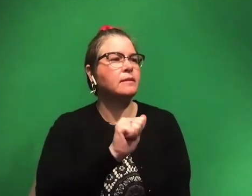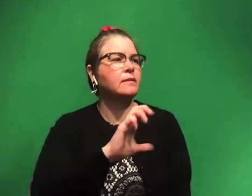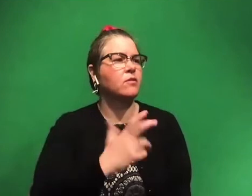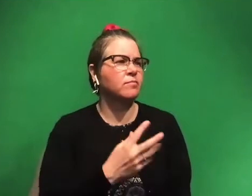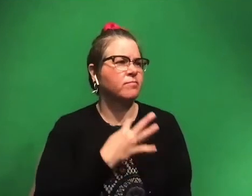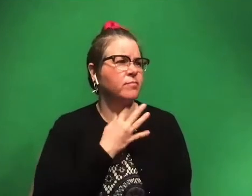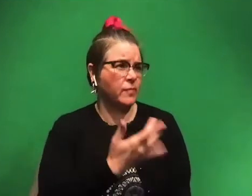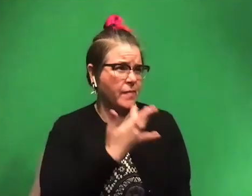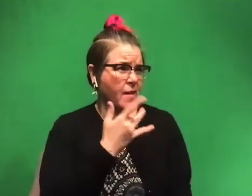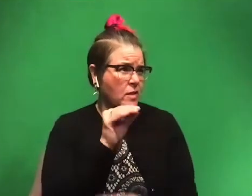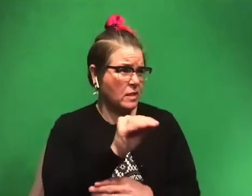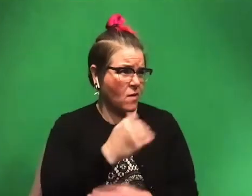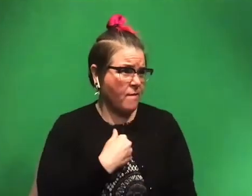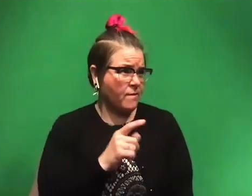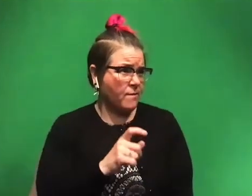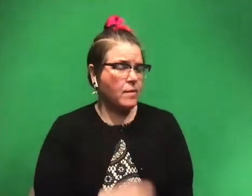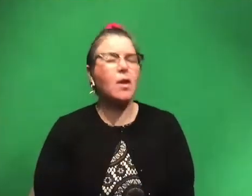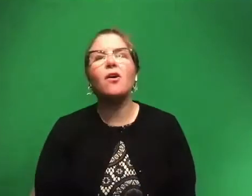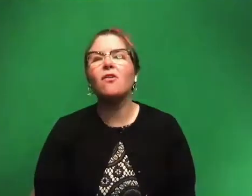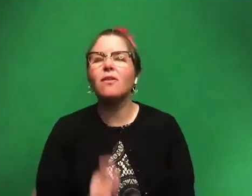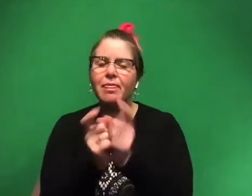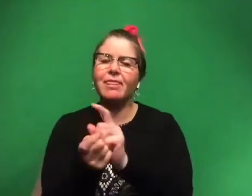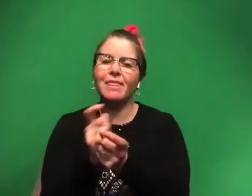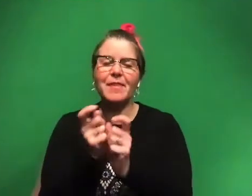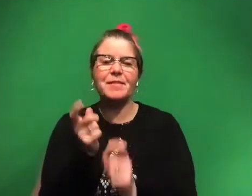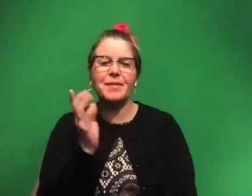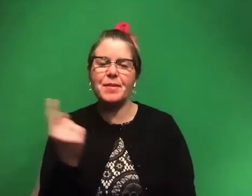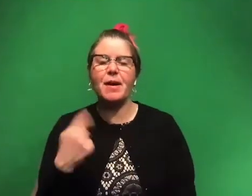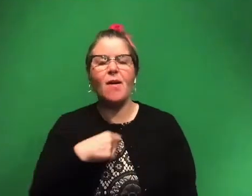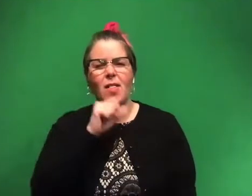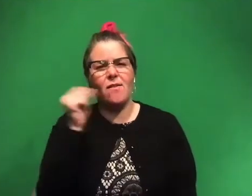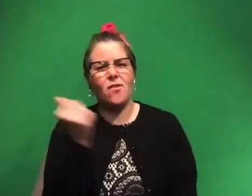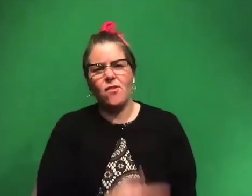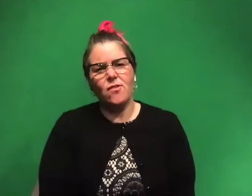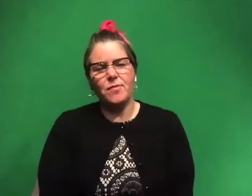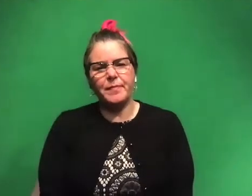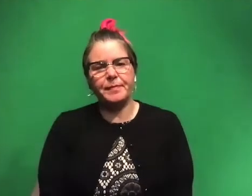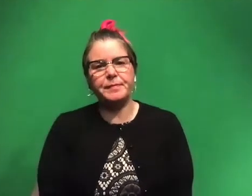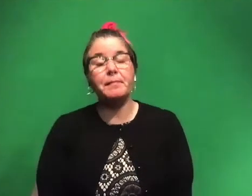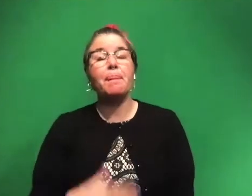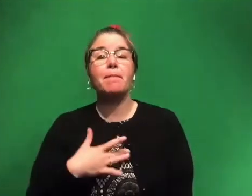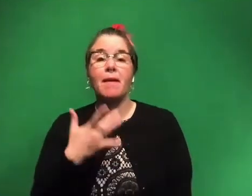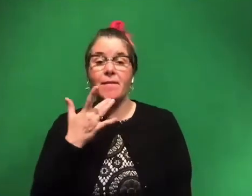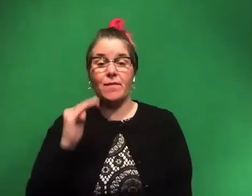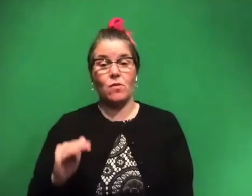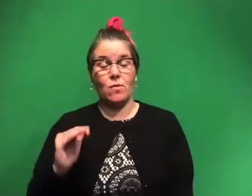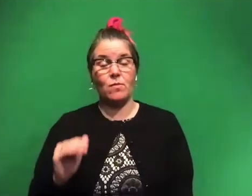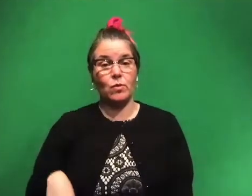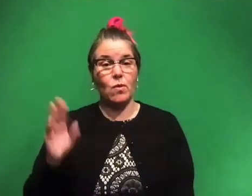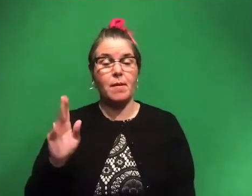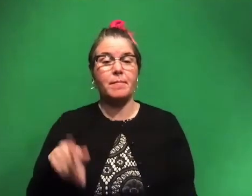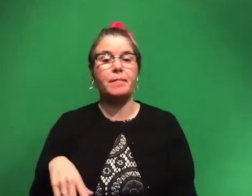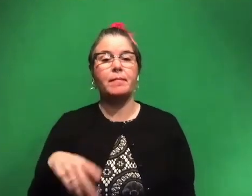favorite dinosaur? Oh, it changes. It always changes. I love them all. My favorite childhood dinosaur was